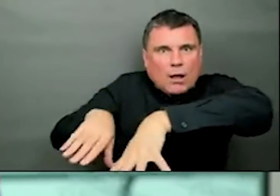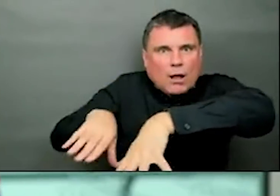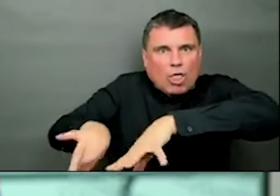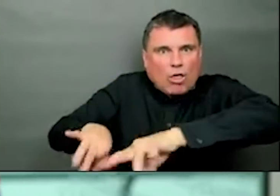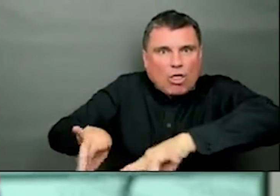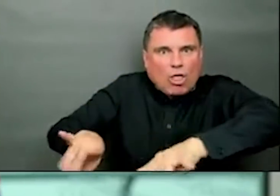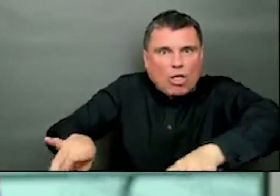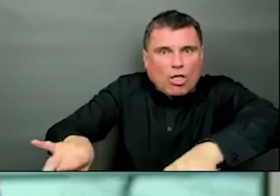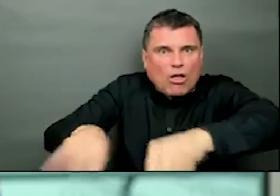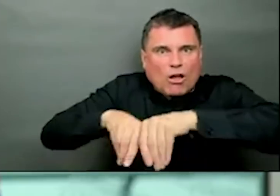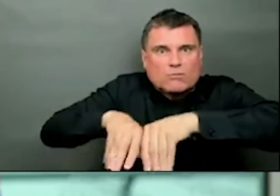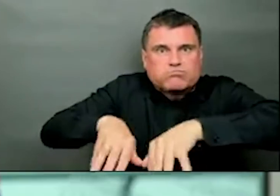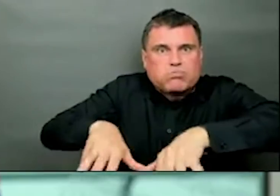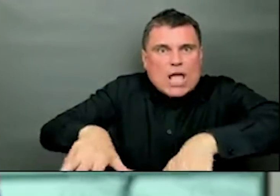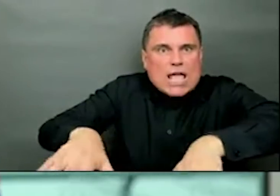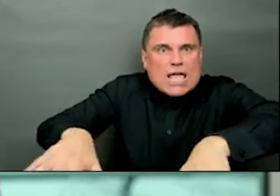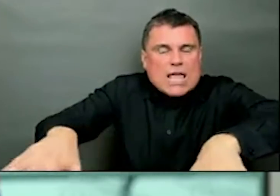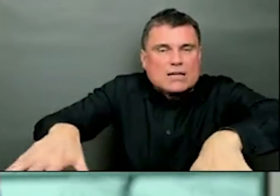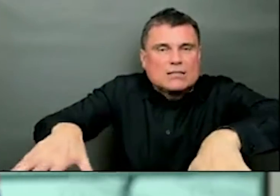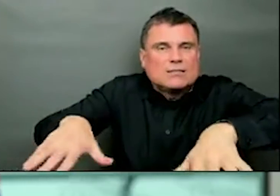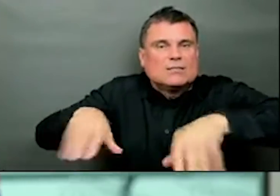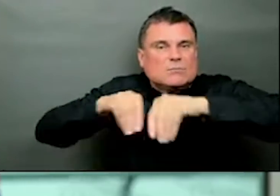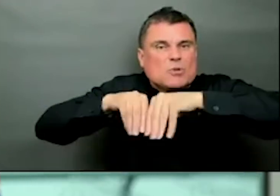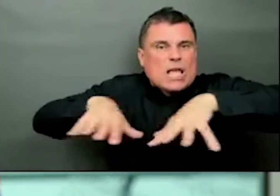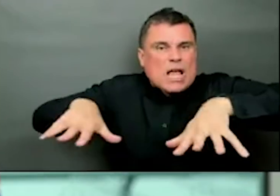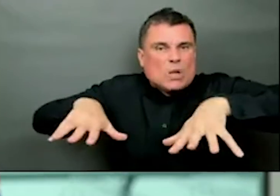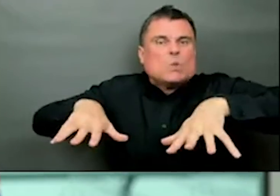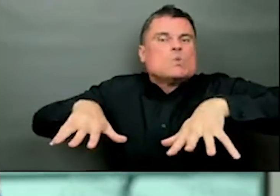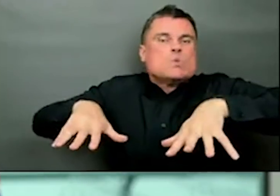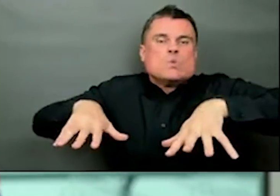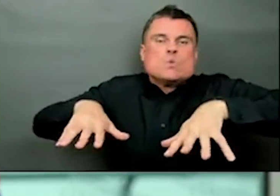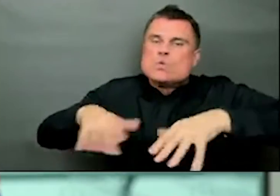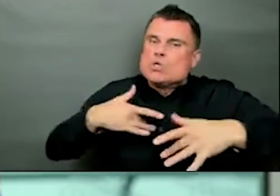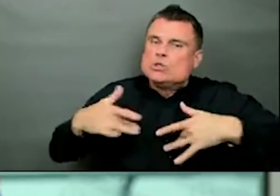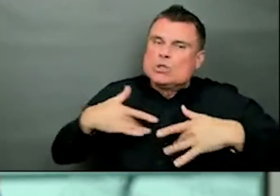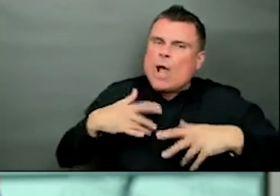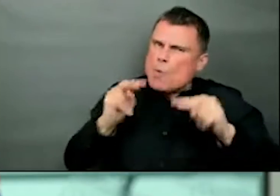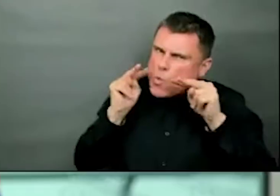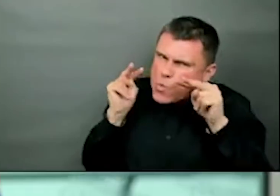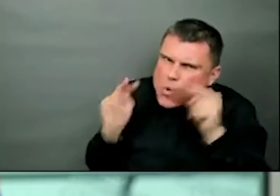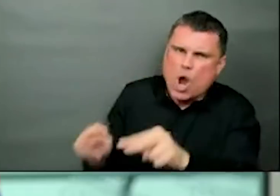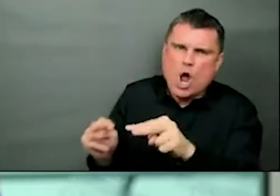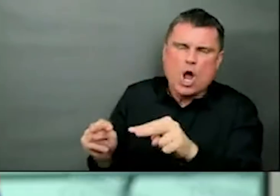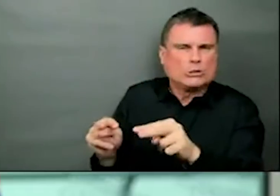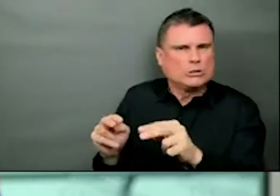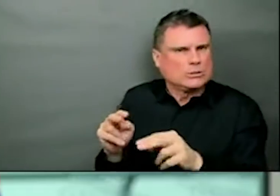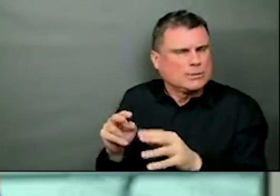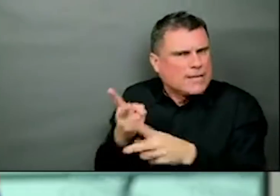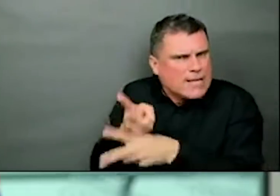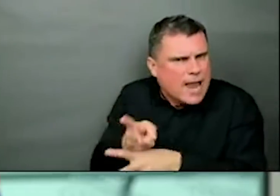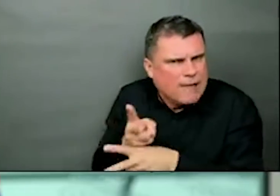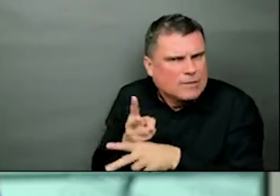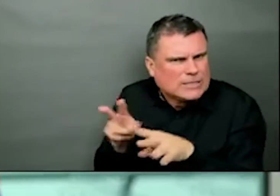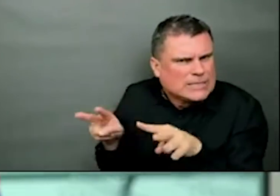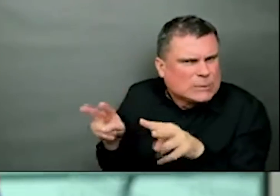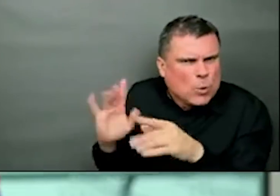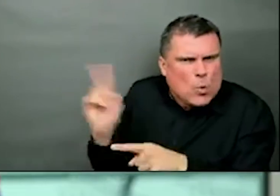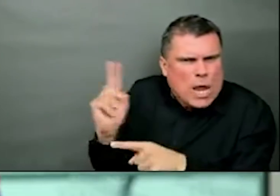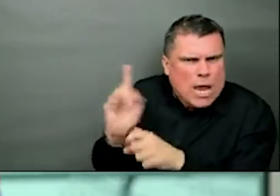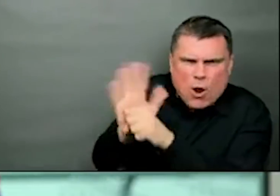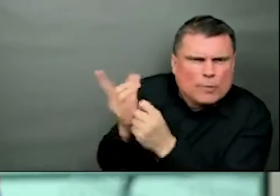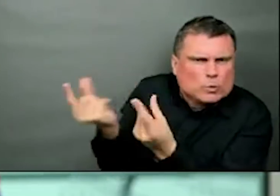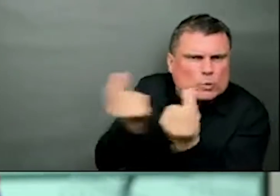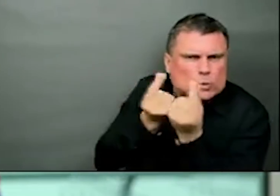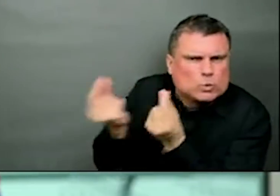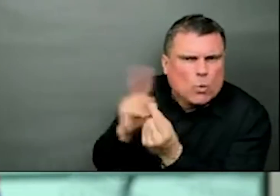We are continuing to watch these indicators. And when we have confidence that they are slowing in a sustained way,